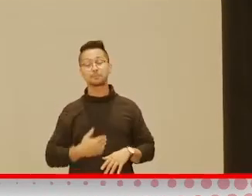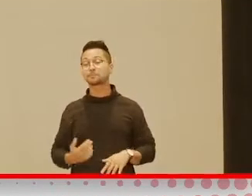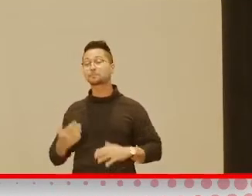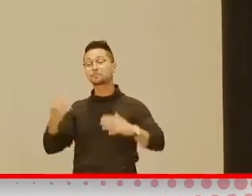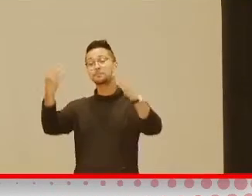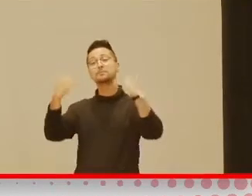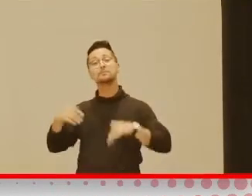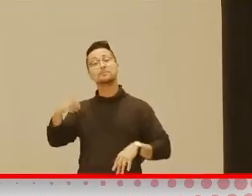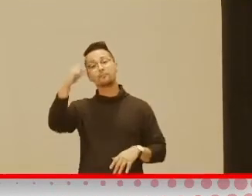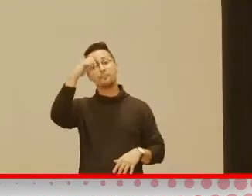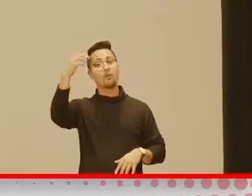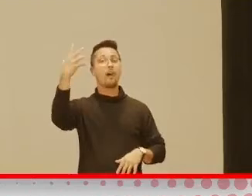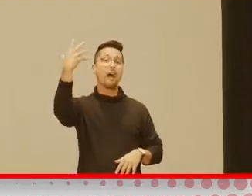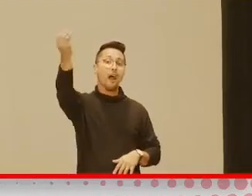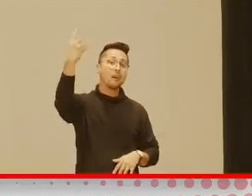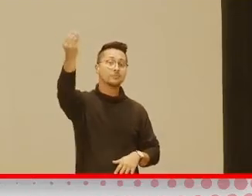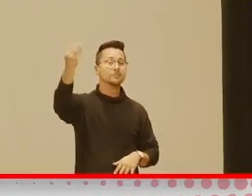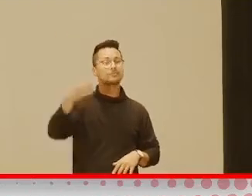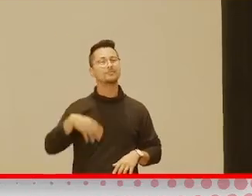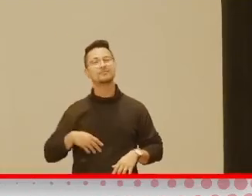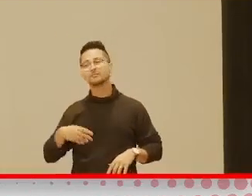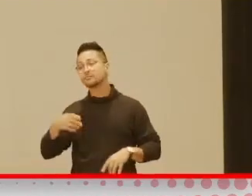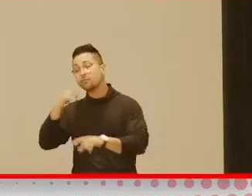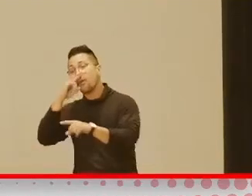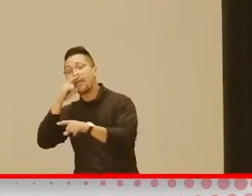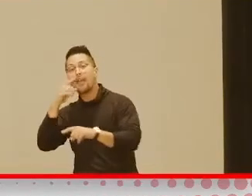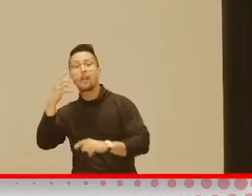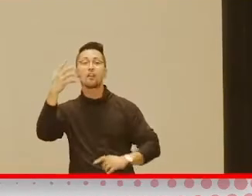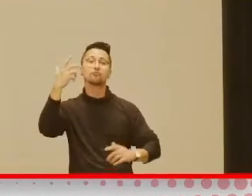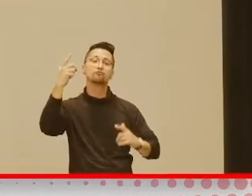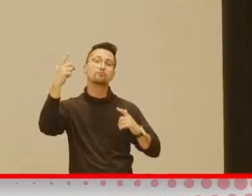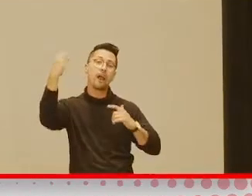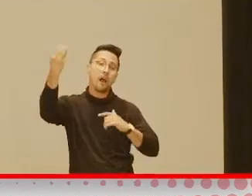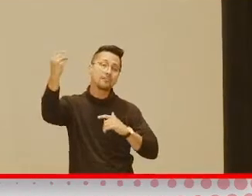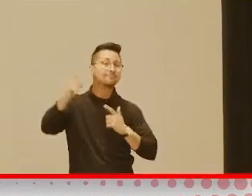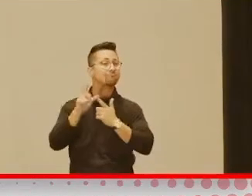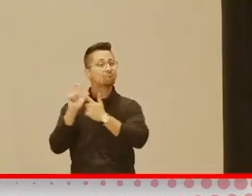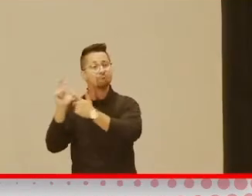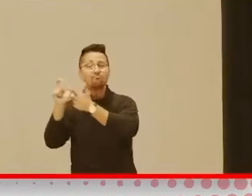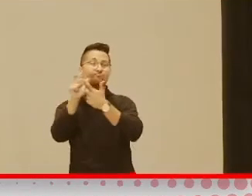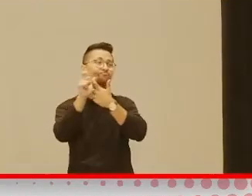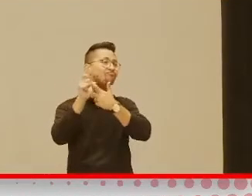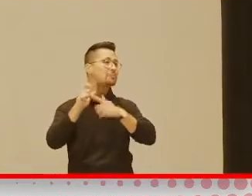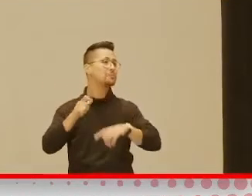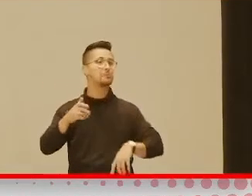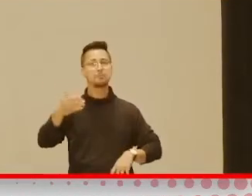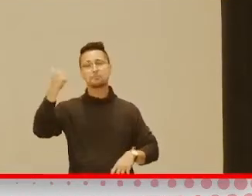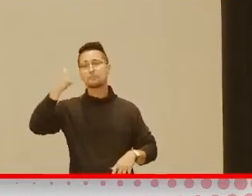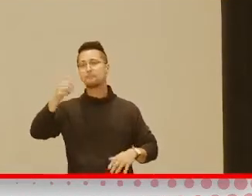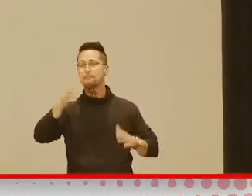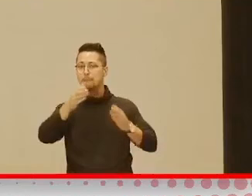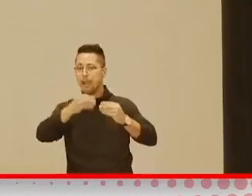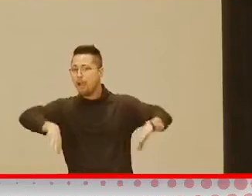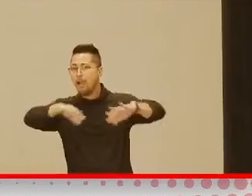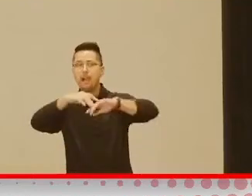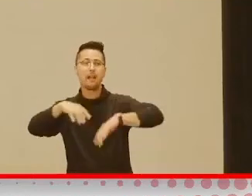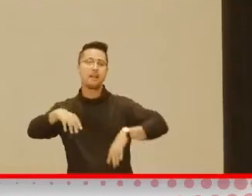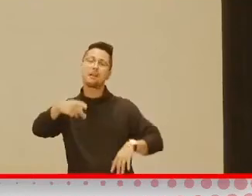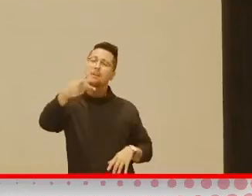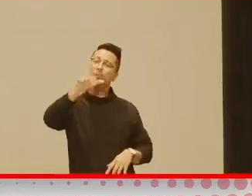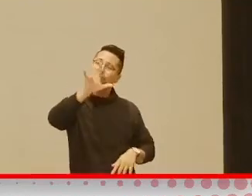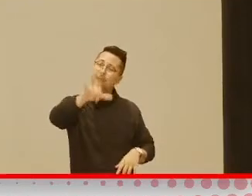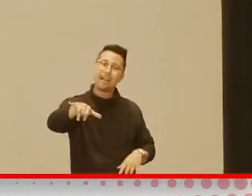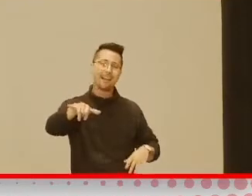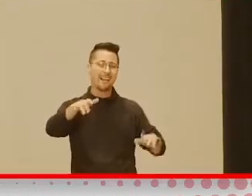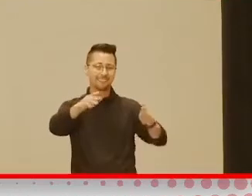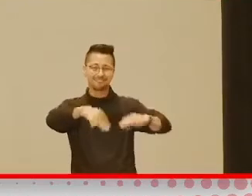So, when kids are running outside, they're playing outside, whether it's in your backyard or the playground, you